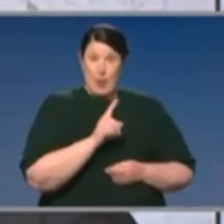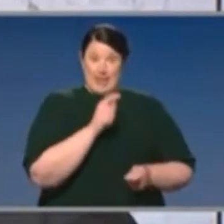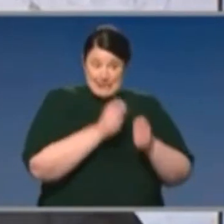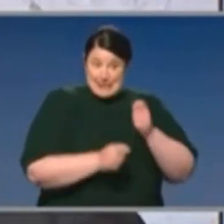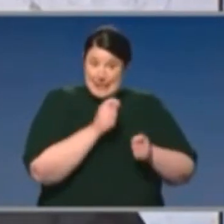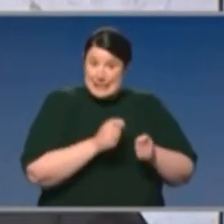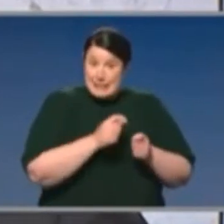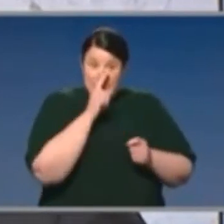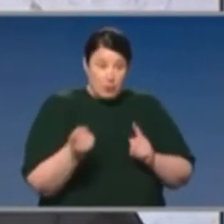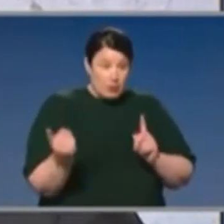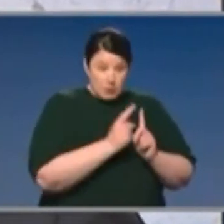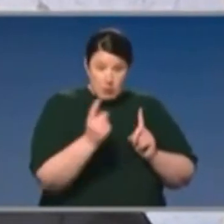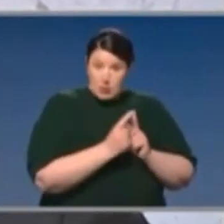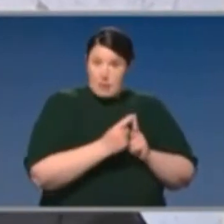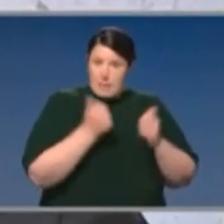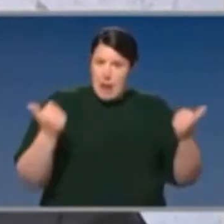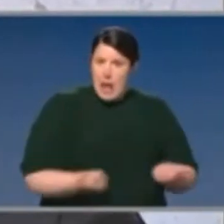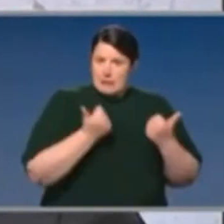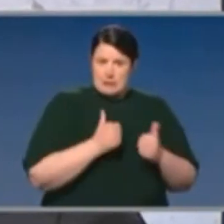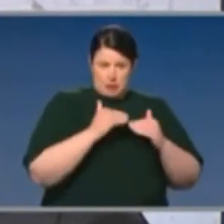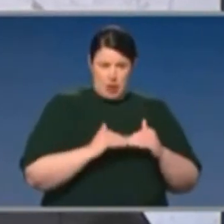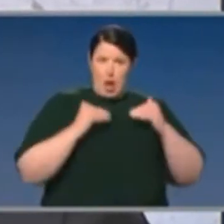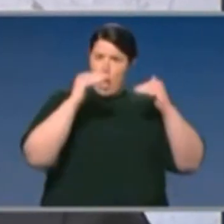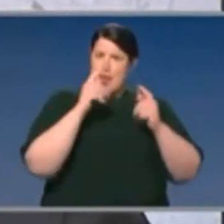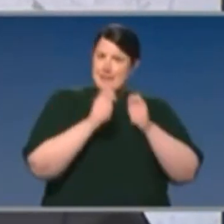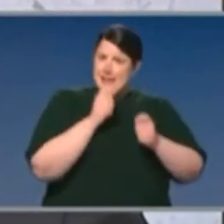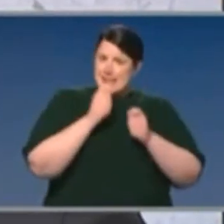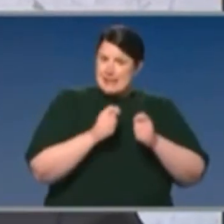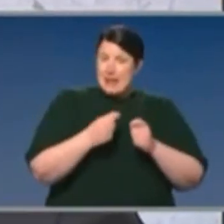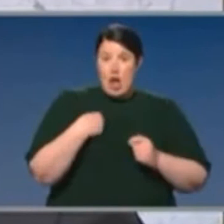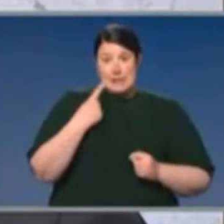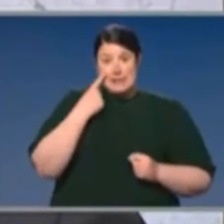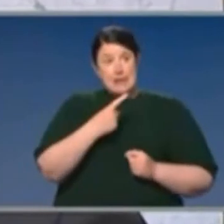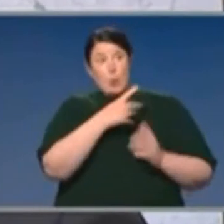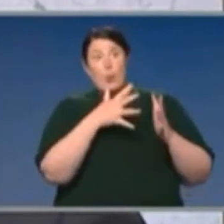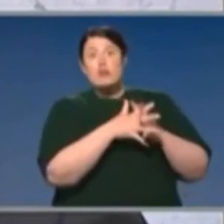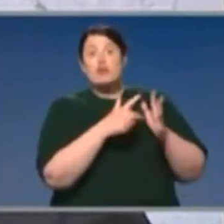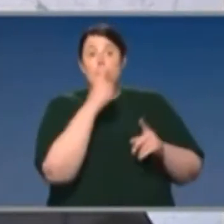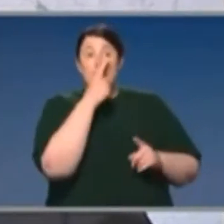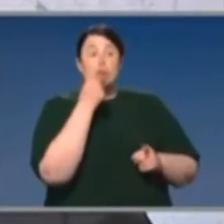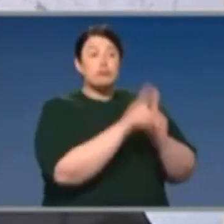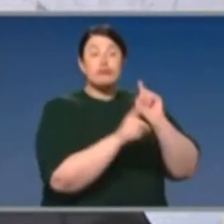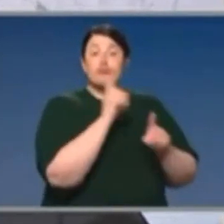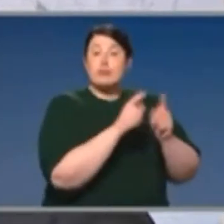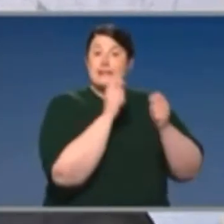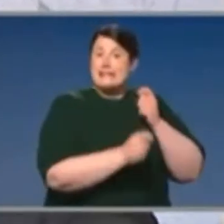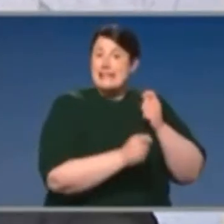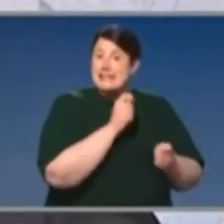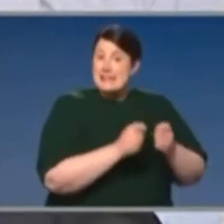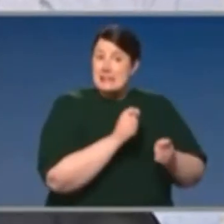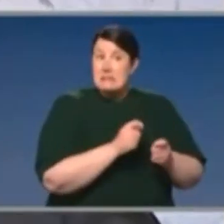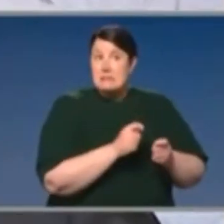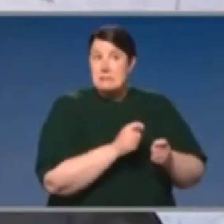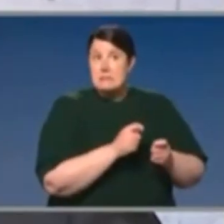testing regime was strong enough. And I know that the testing levels in Western Australia are,